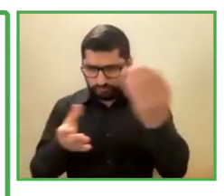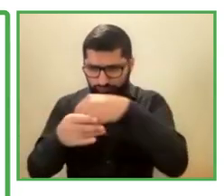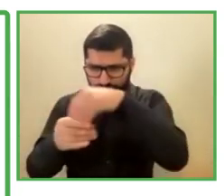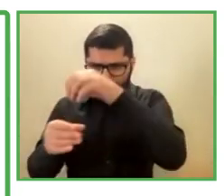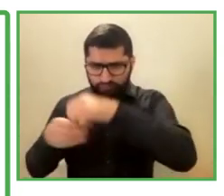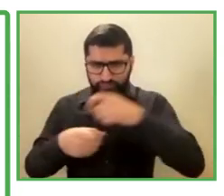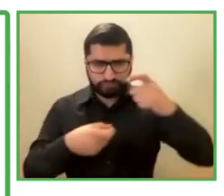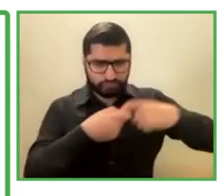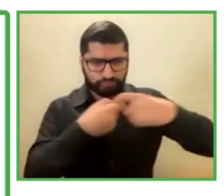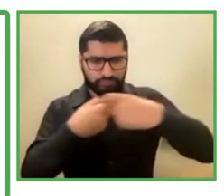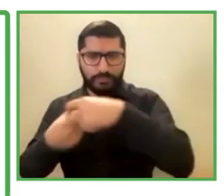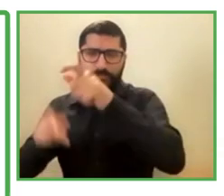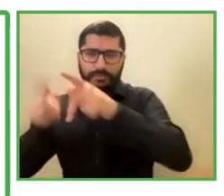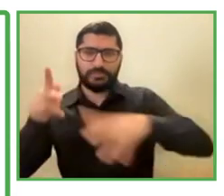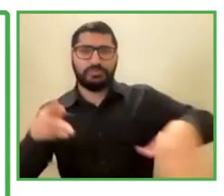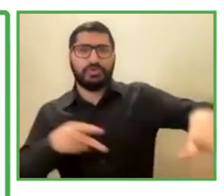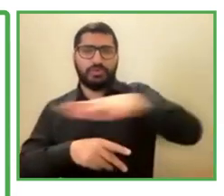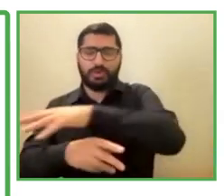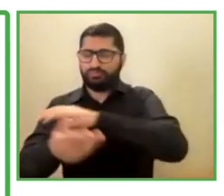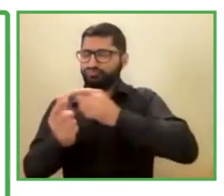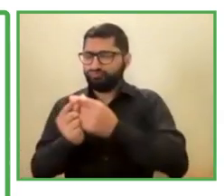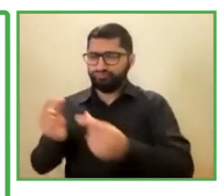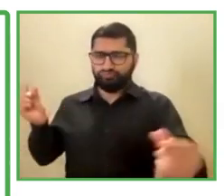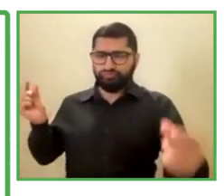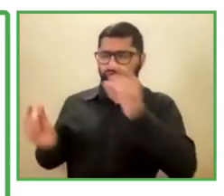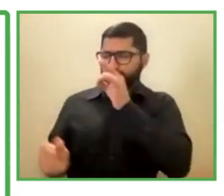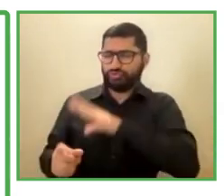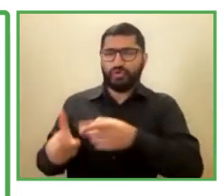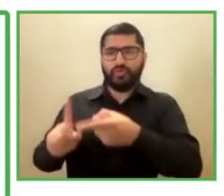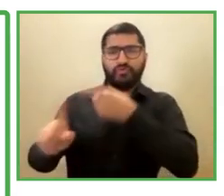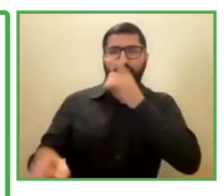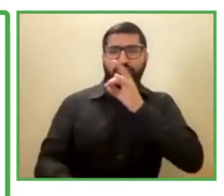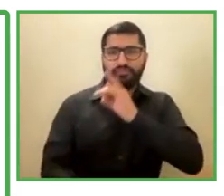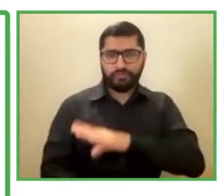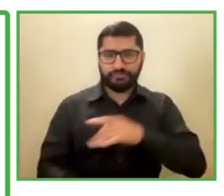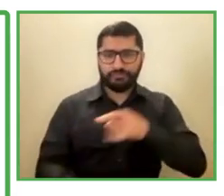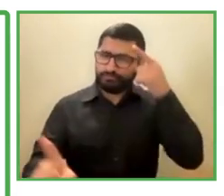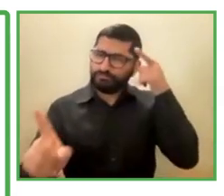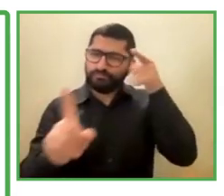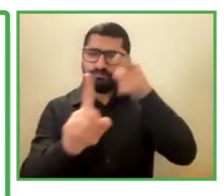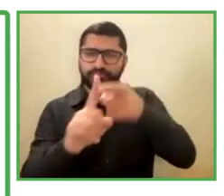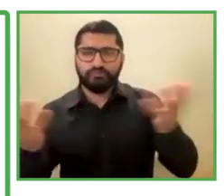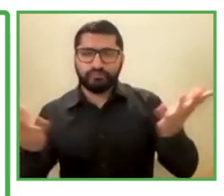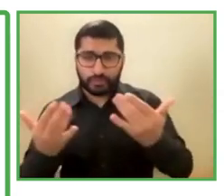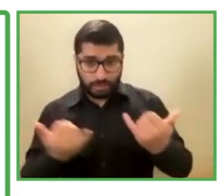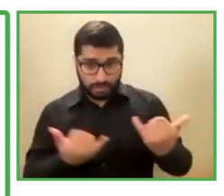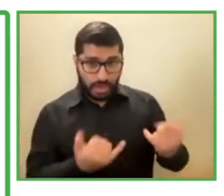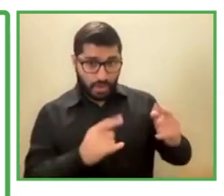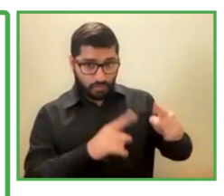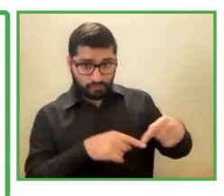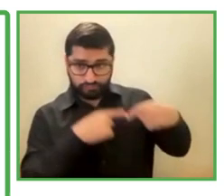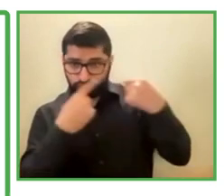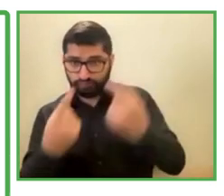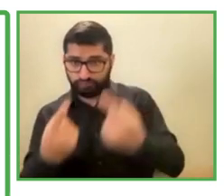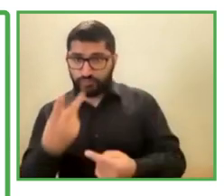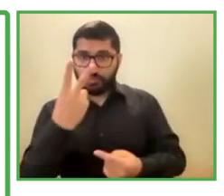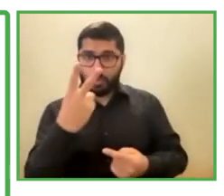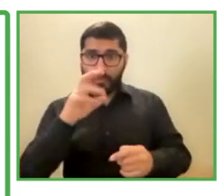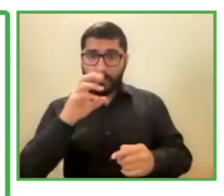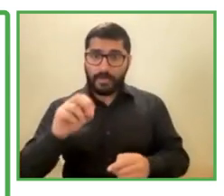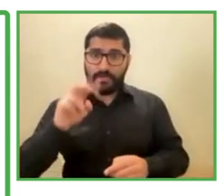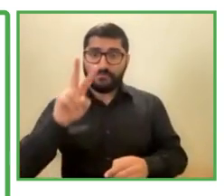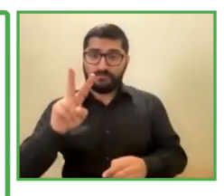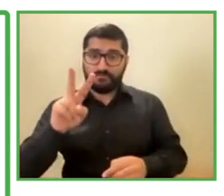affiliated to us throughout the country. Our aspiration currently to 2023 is to be recognized